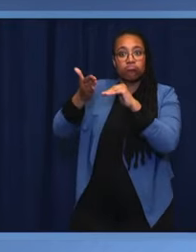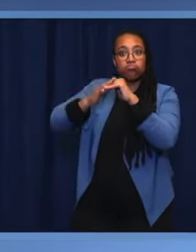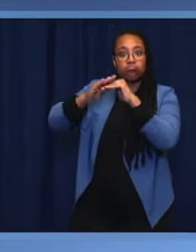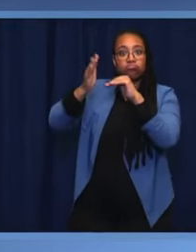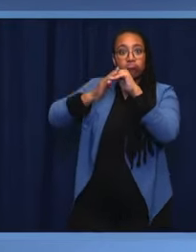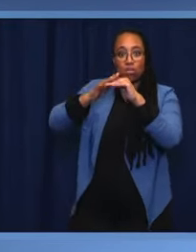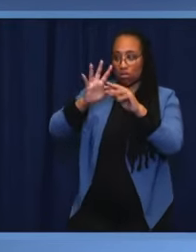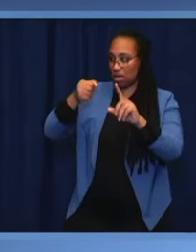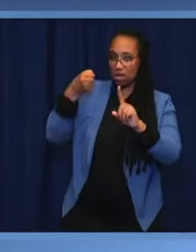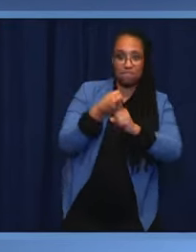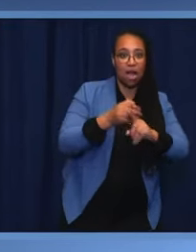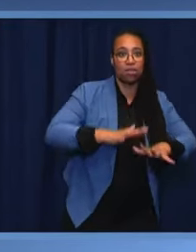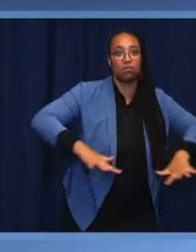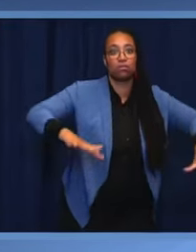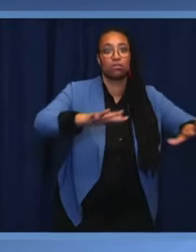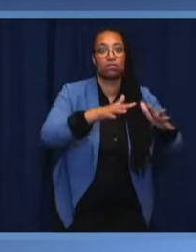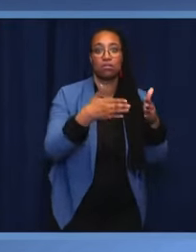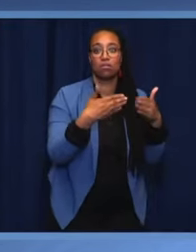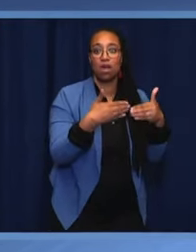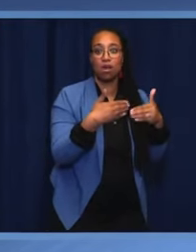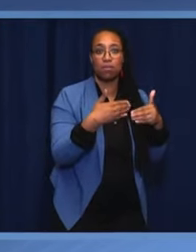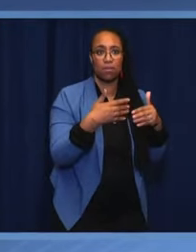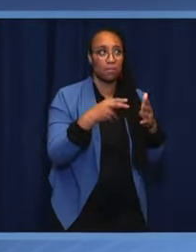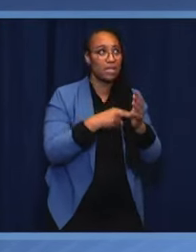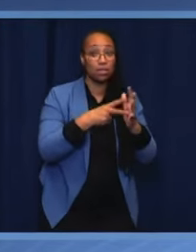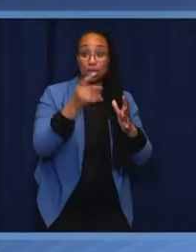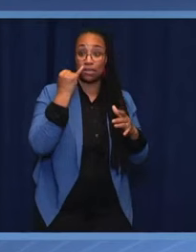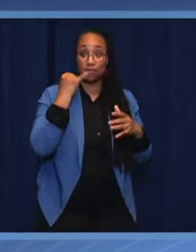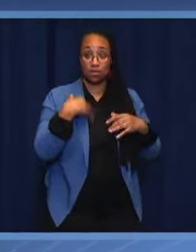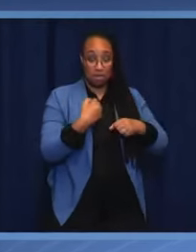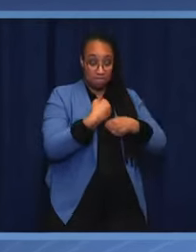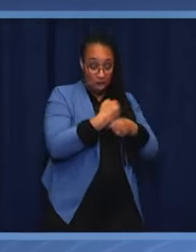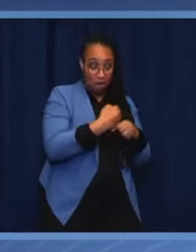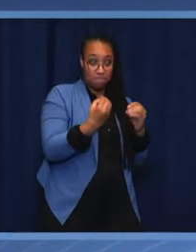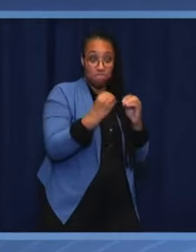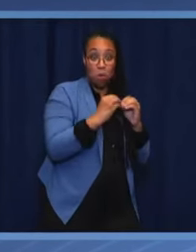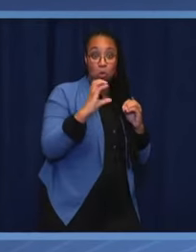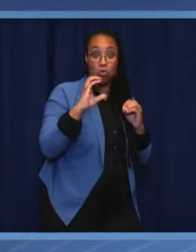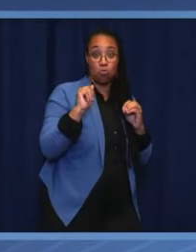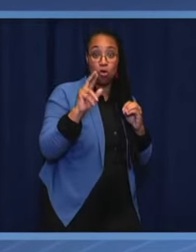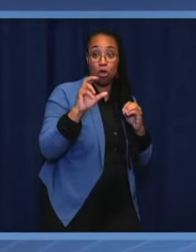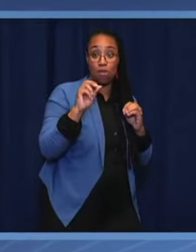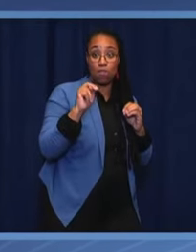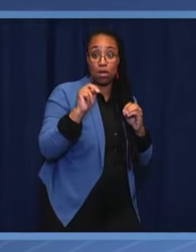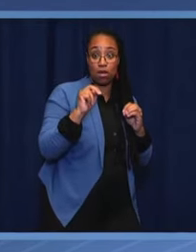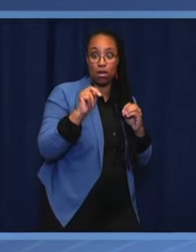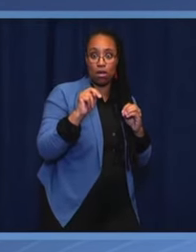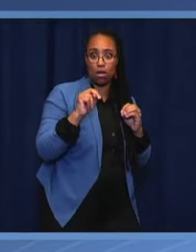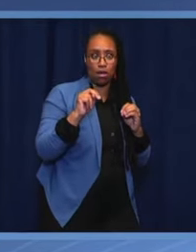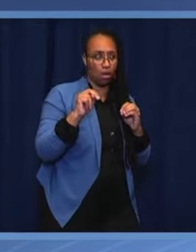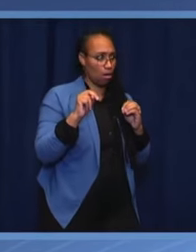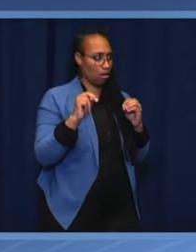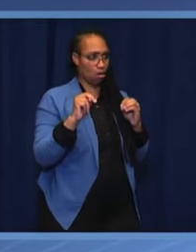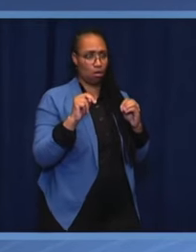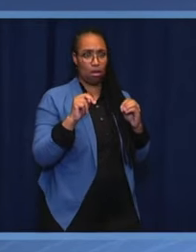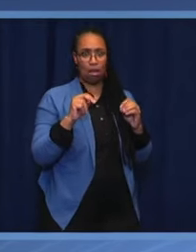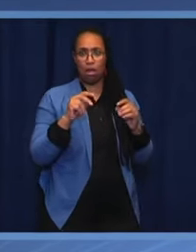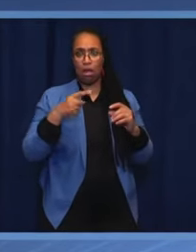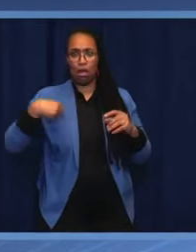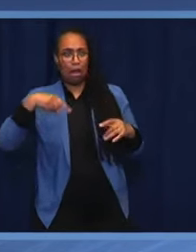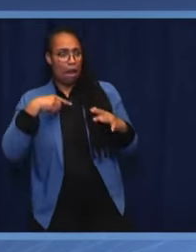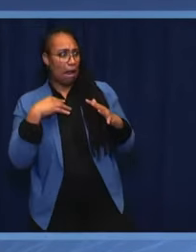doing, the most developed countries? On this particular topic, I would recommend that you read and implement